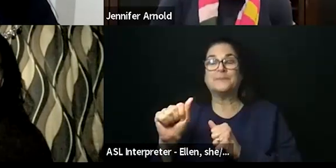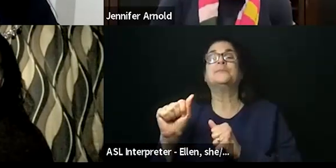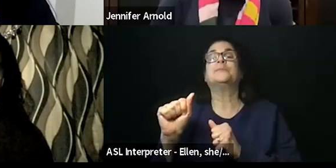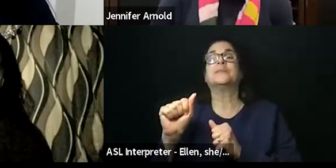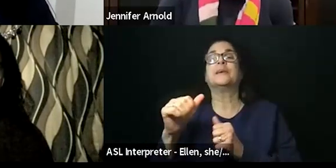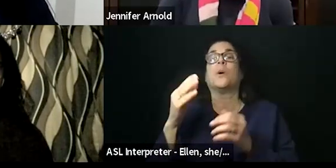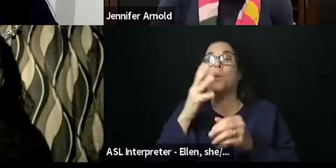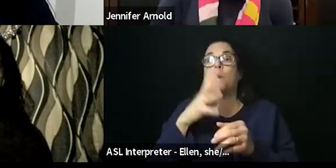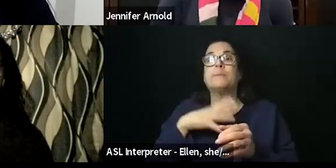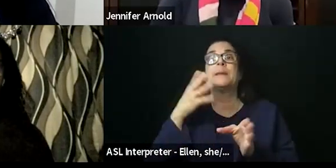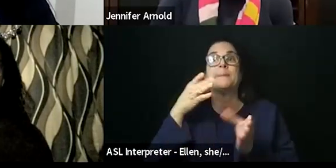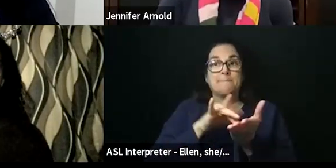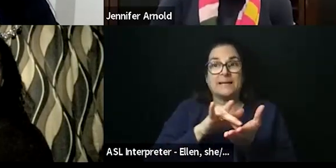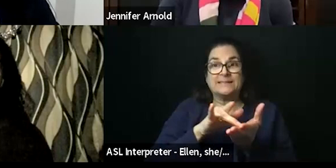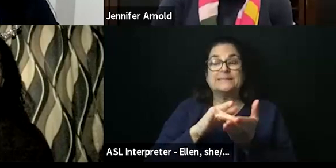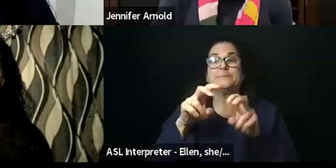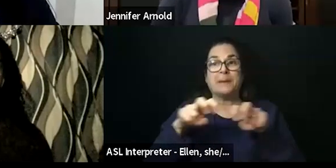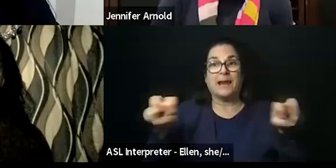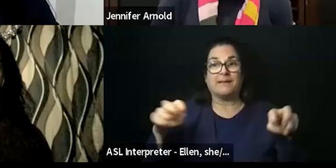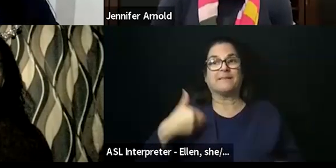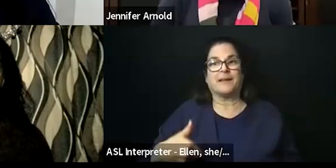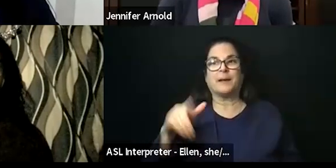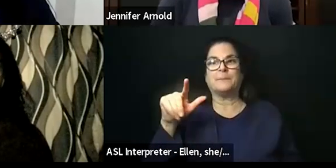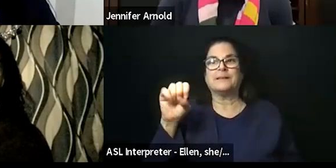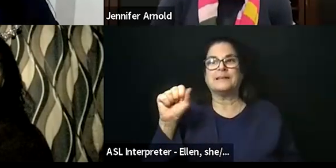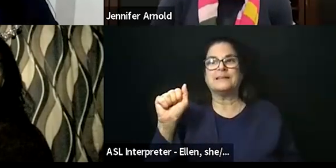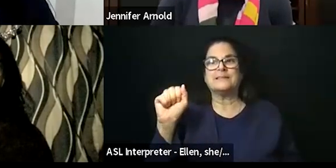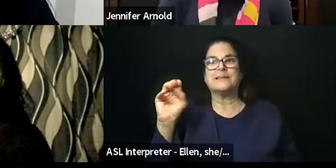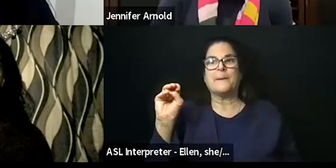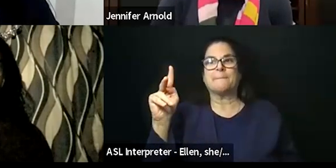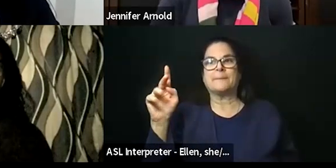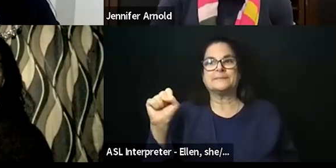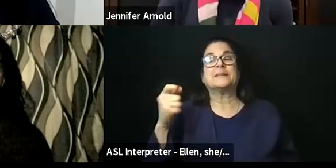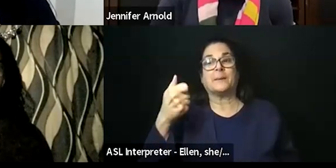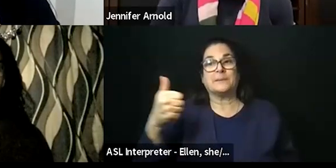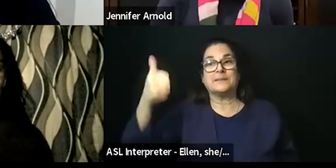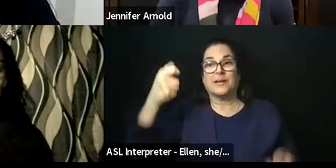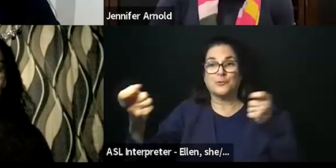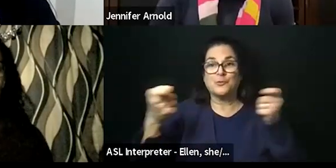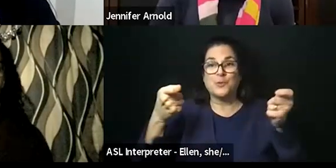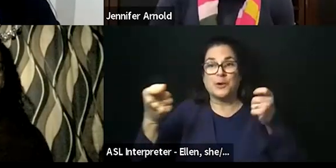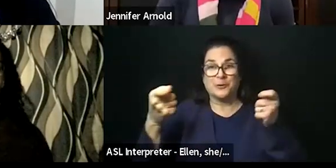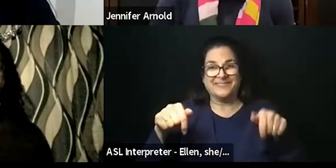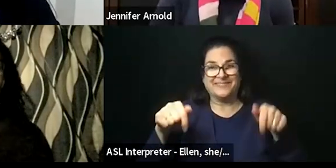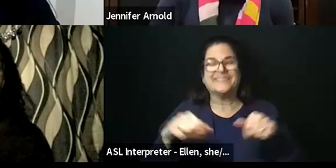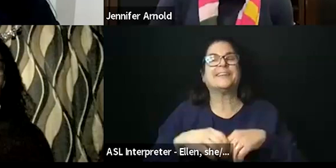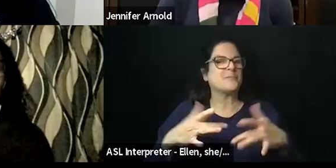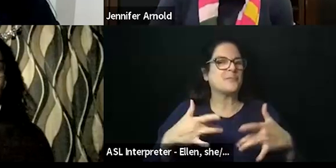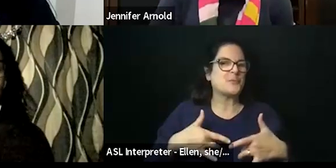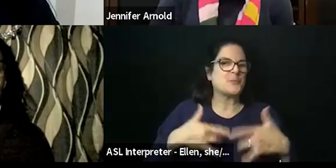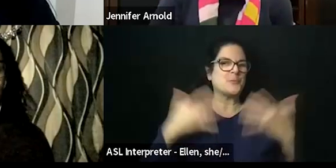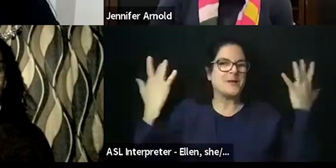My name is Lisa Meeks and I am the Executive Director of the Docs with Disabilities Initiative and I am thrilled to be able to host this event.